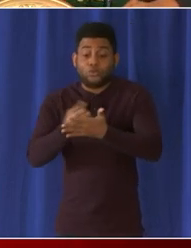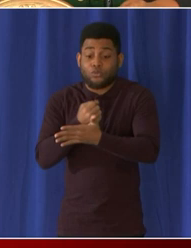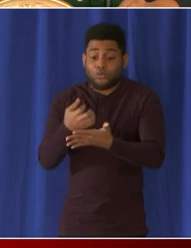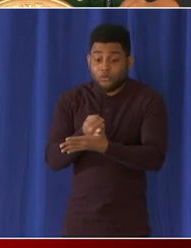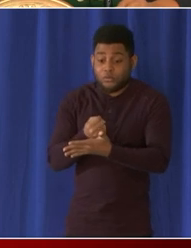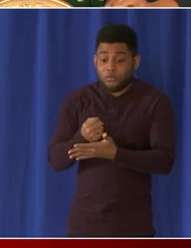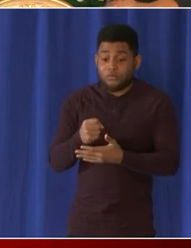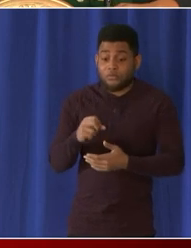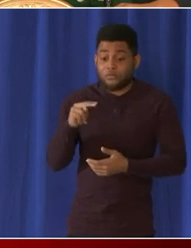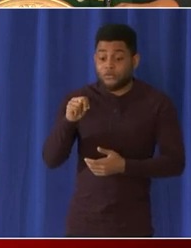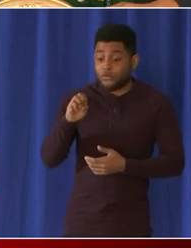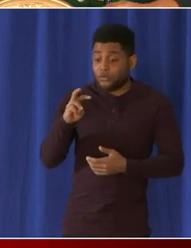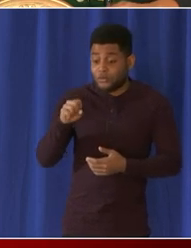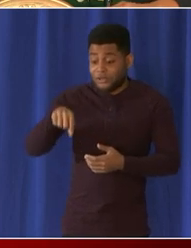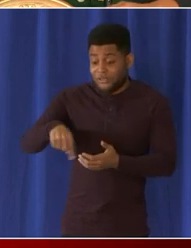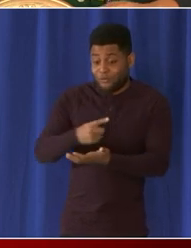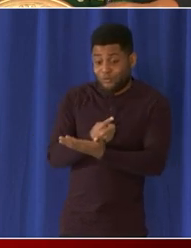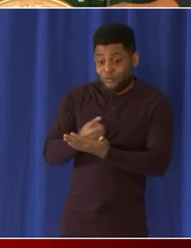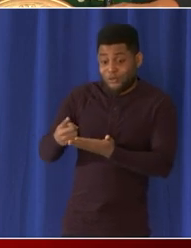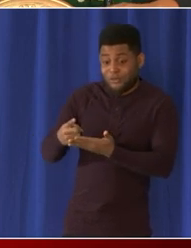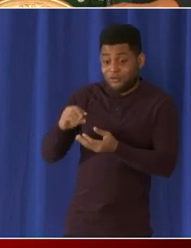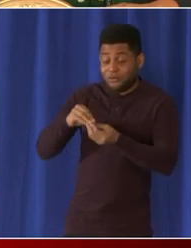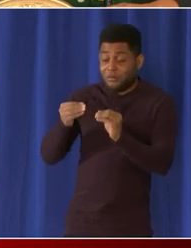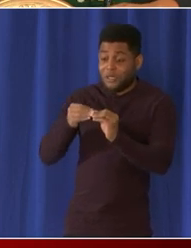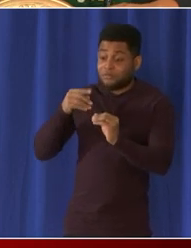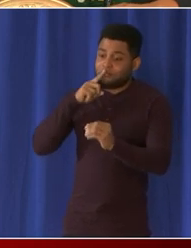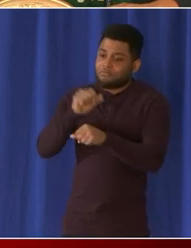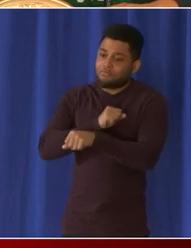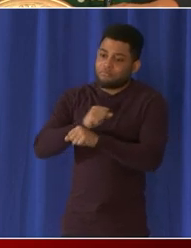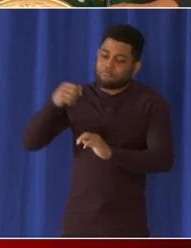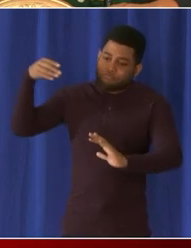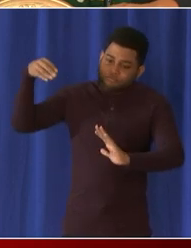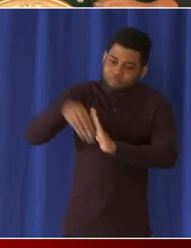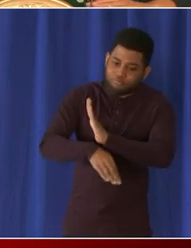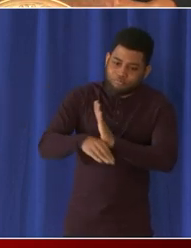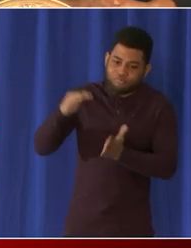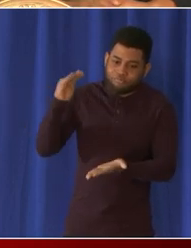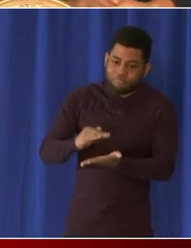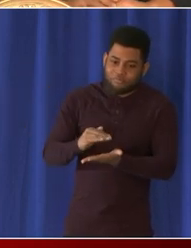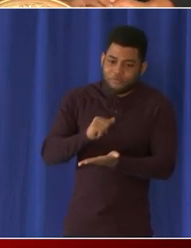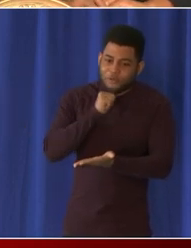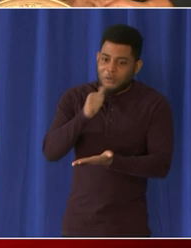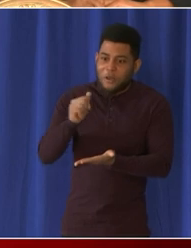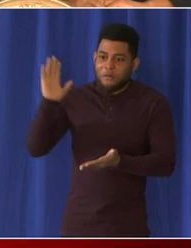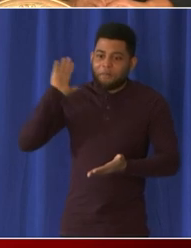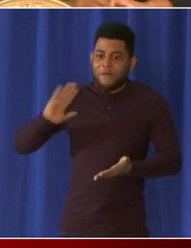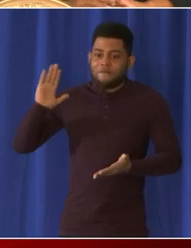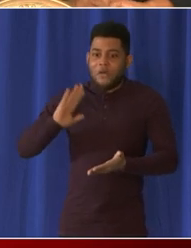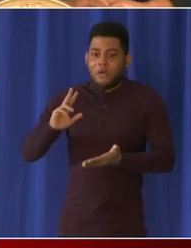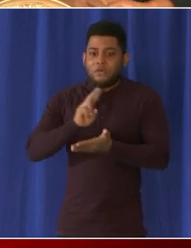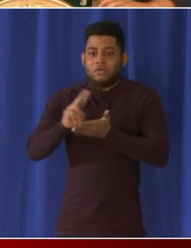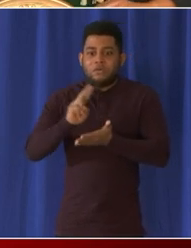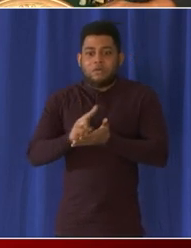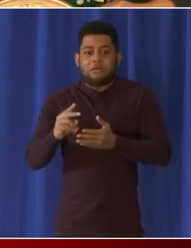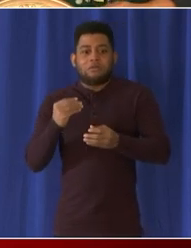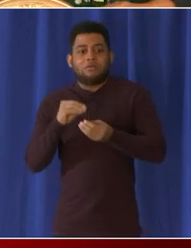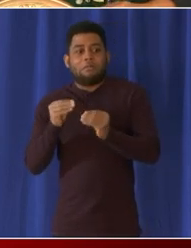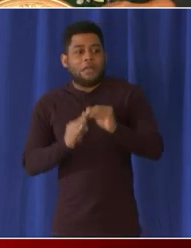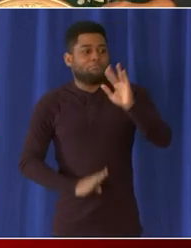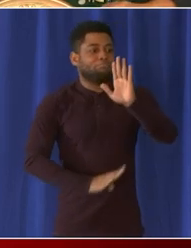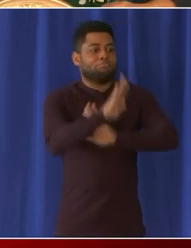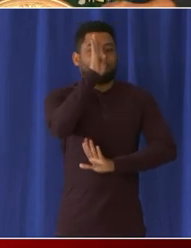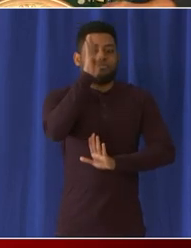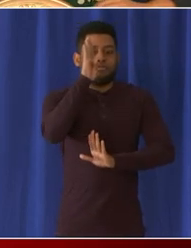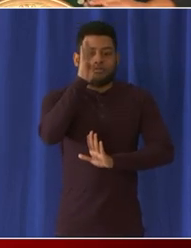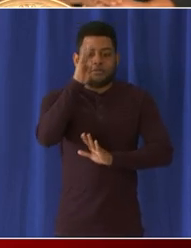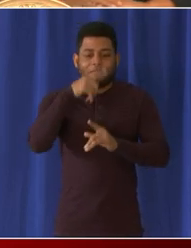our numbers this week are far less you know we don't see the exponential growth that we had seen for about two or three weeks um